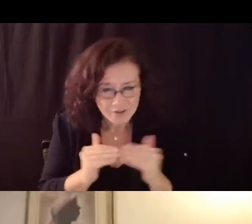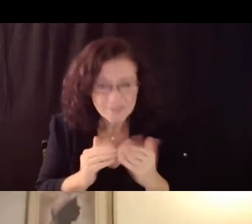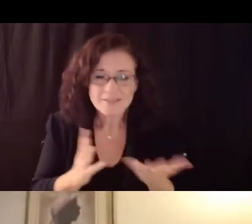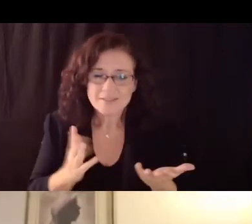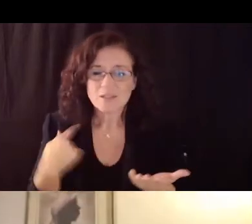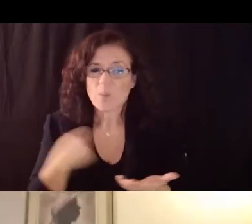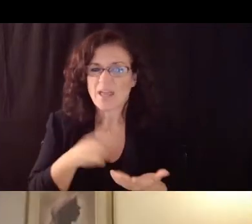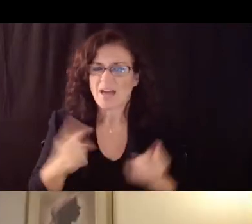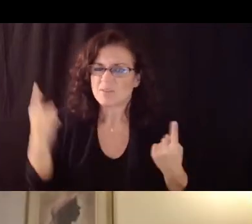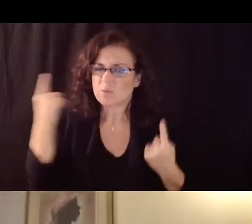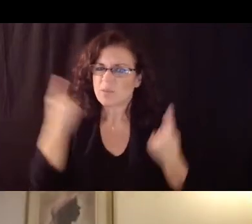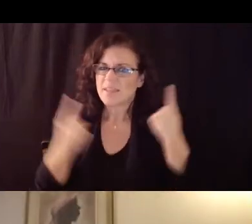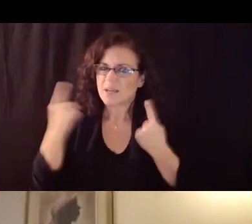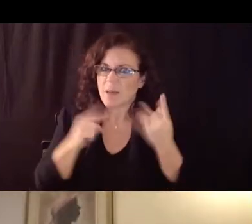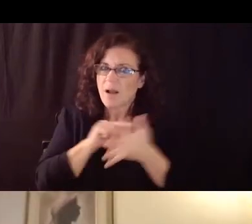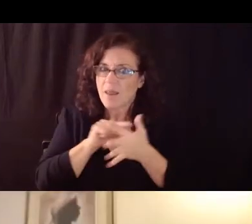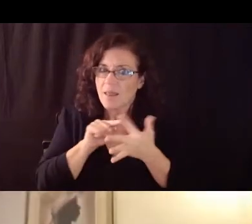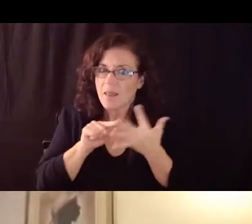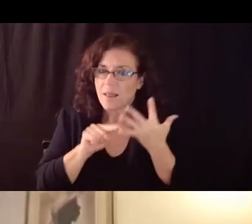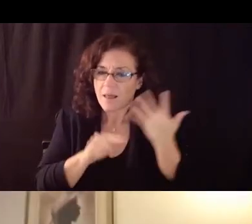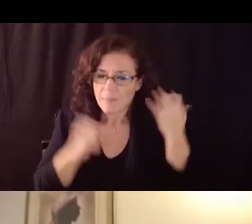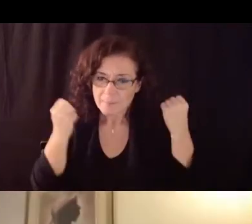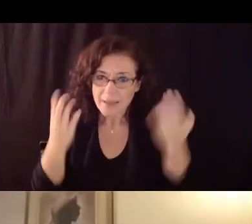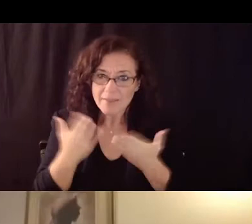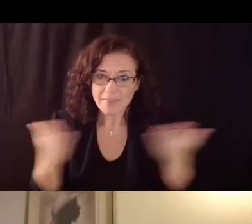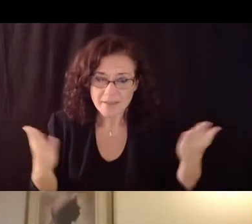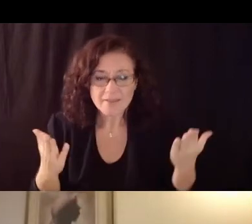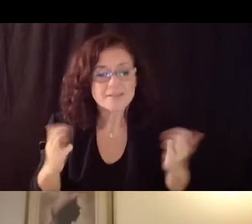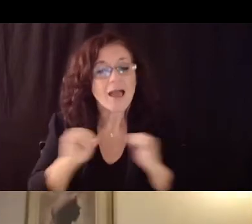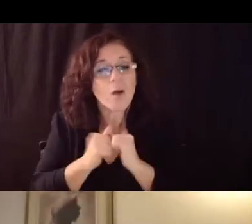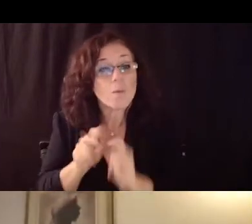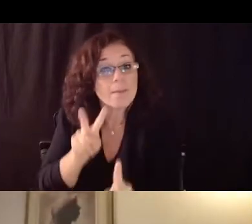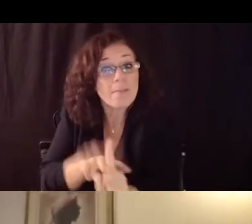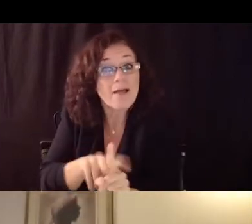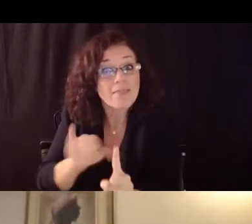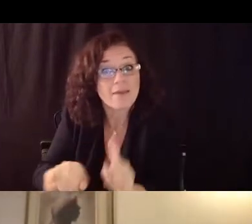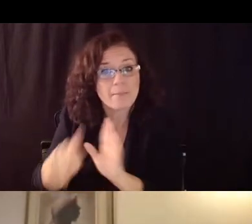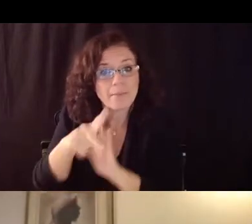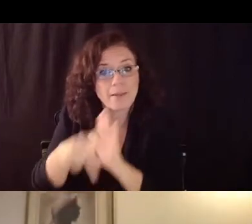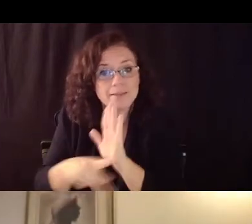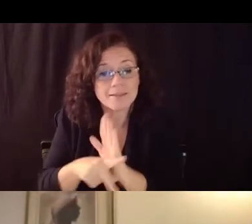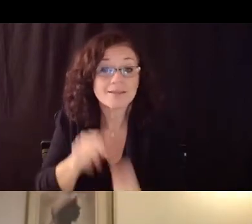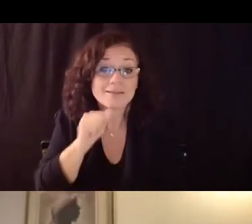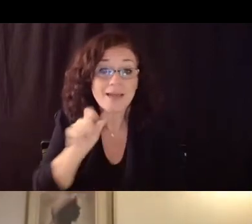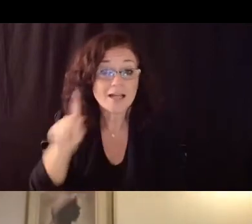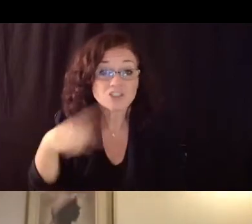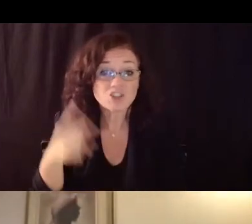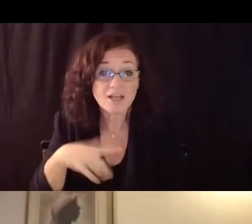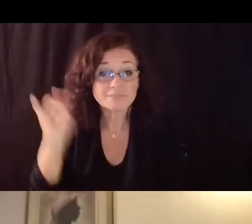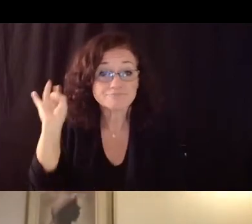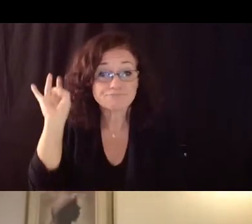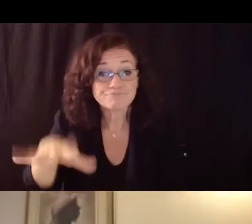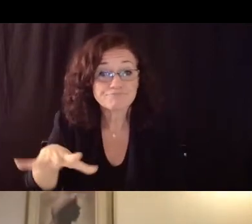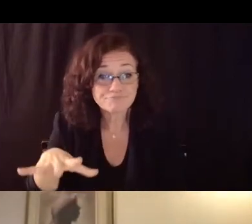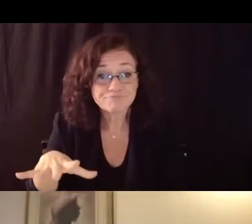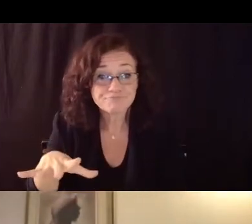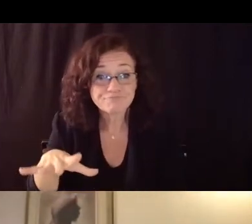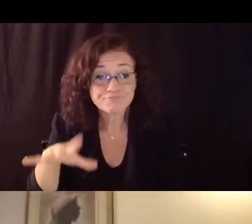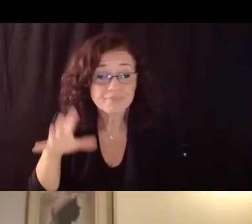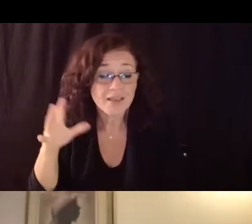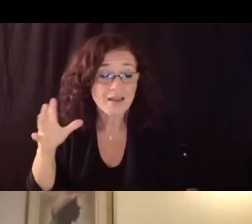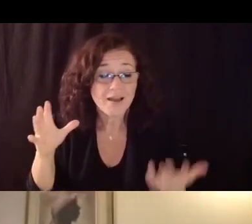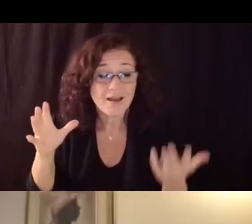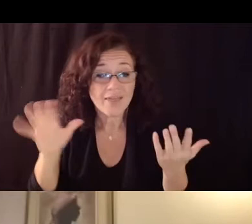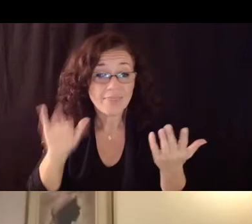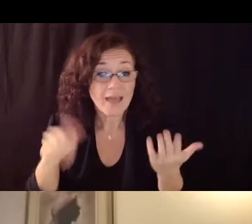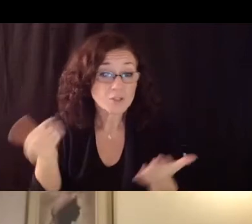application of the pro of the policy um not so much just a rigid a rigid laying out